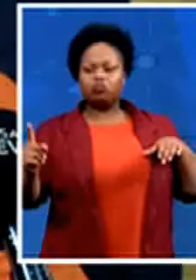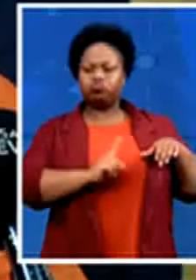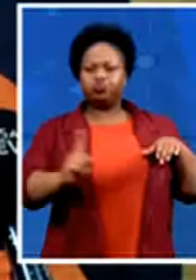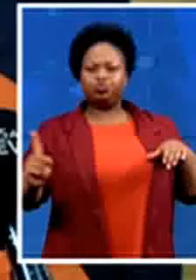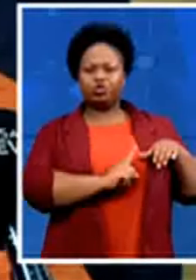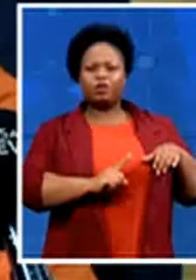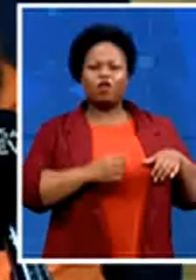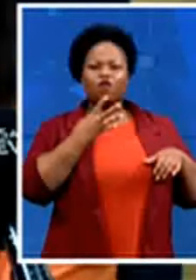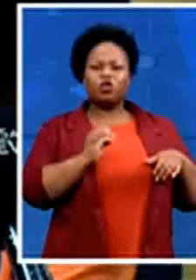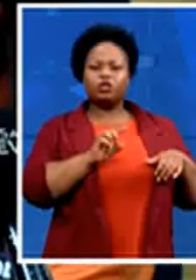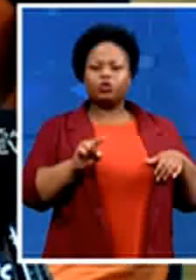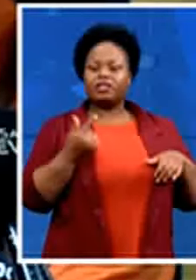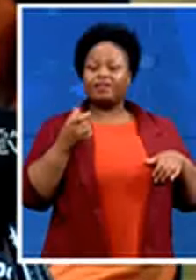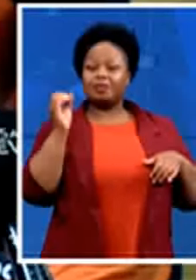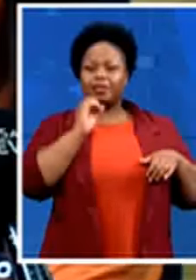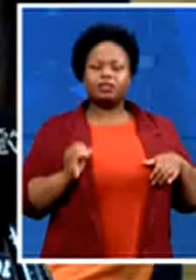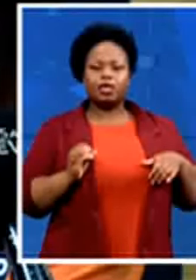public transport